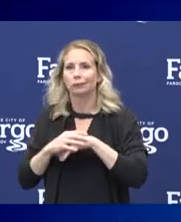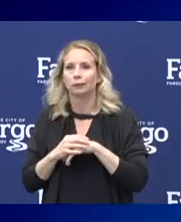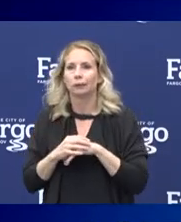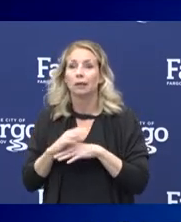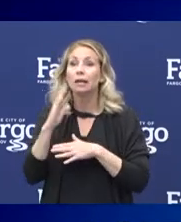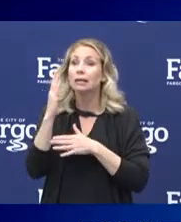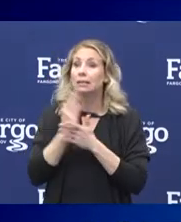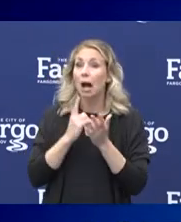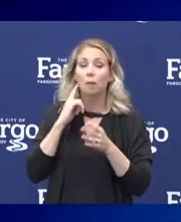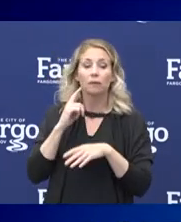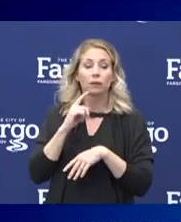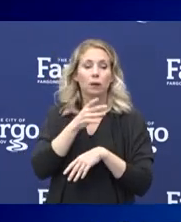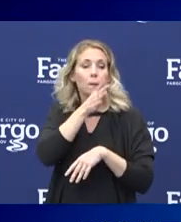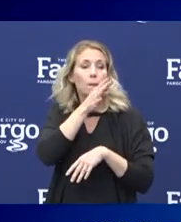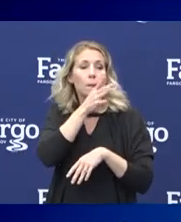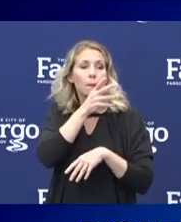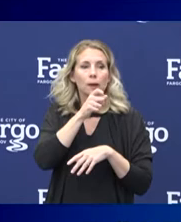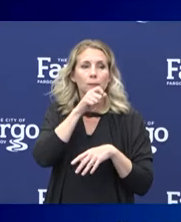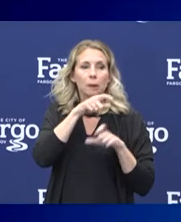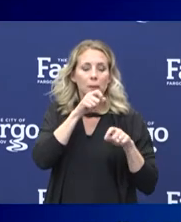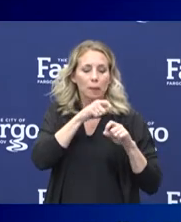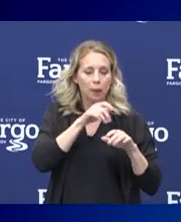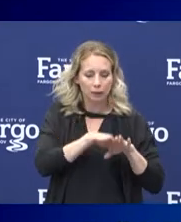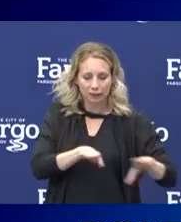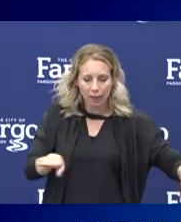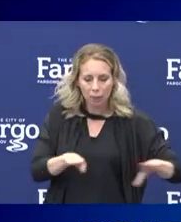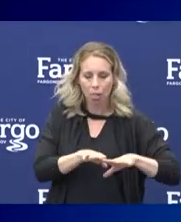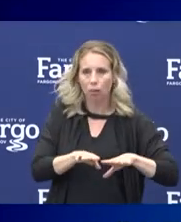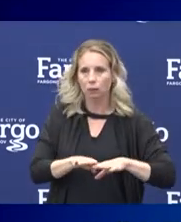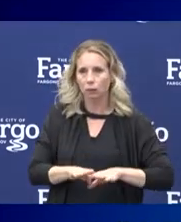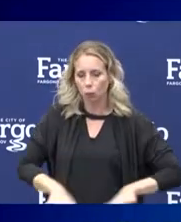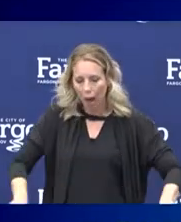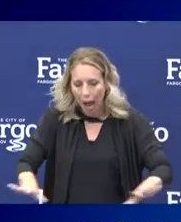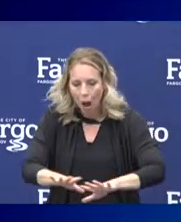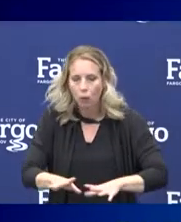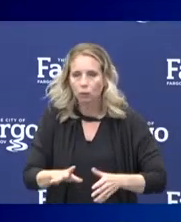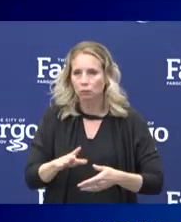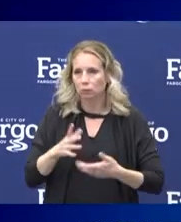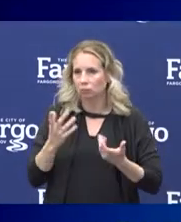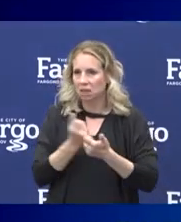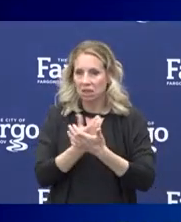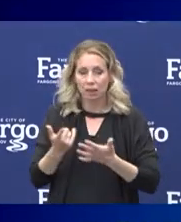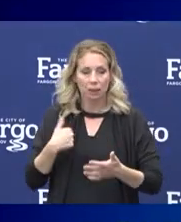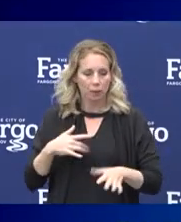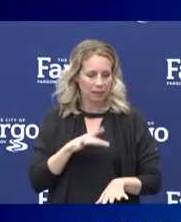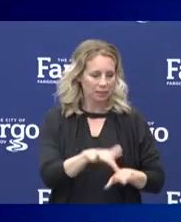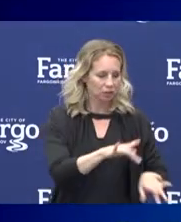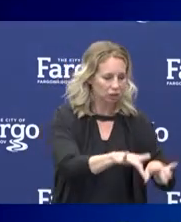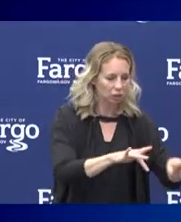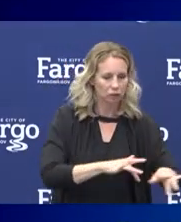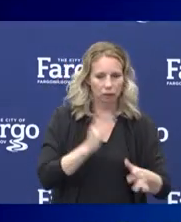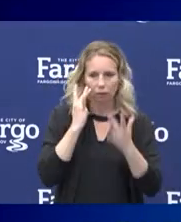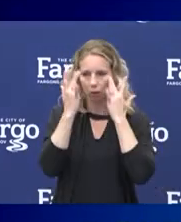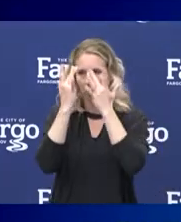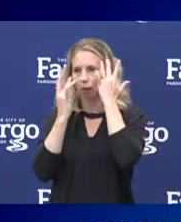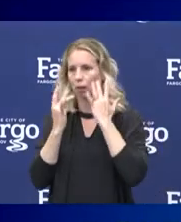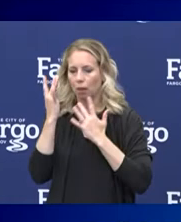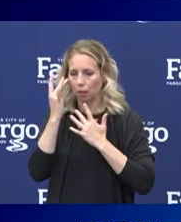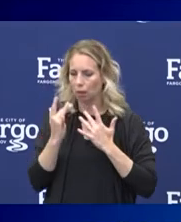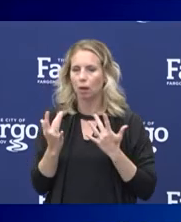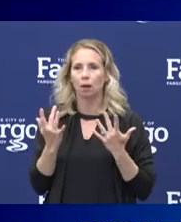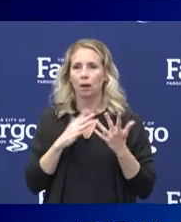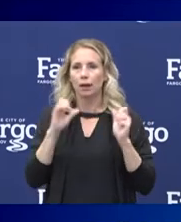surfaces like the ground or countertops or tables, et cetera. And you may touch those and then touch your eyes or nose or mouth.